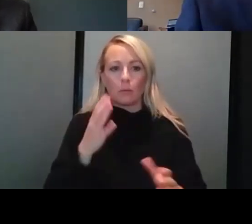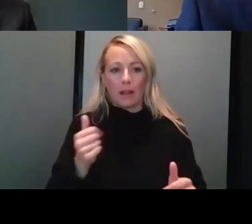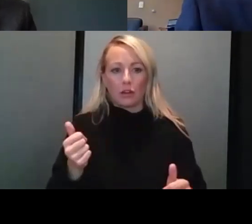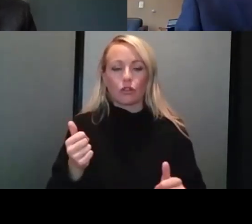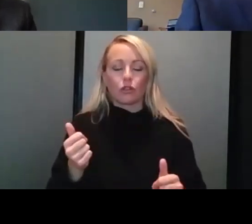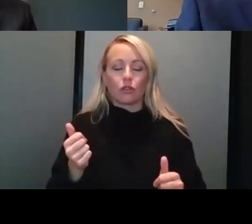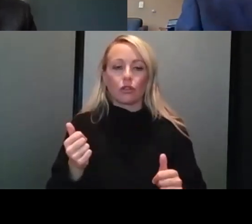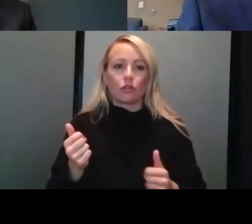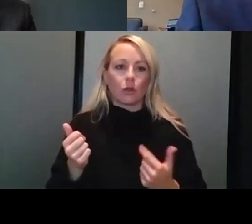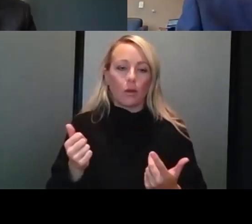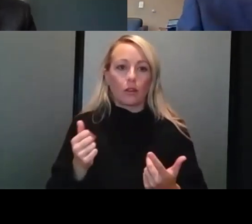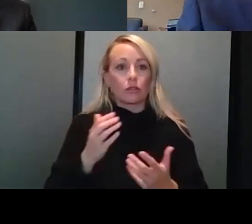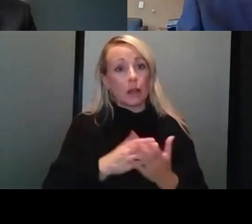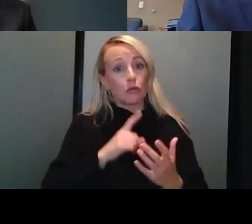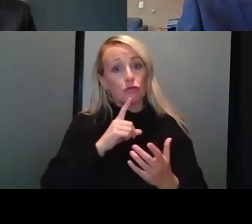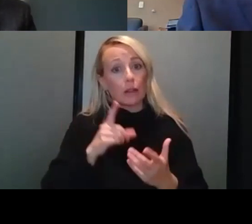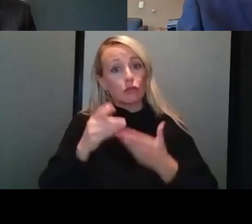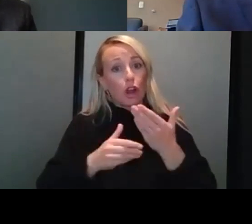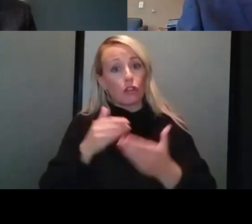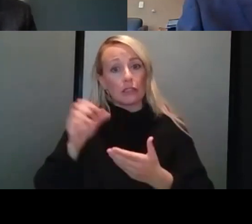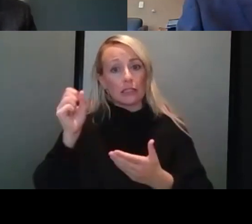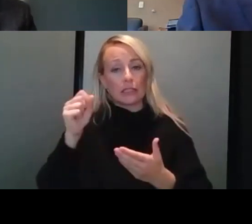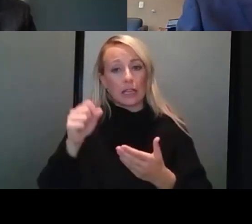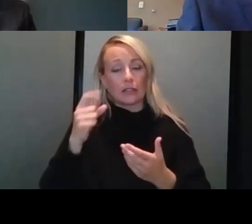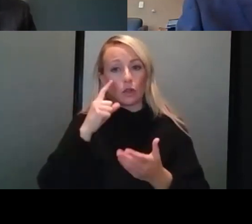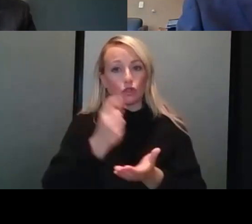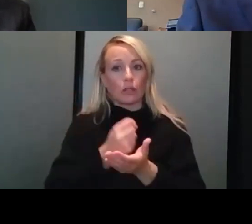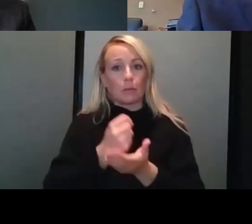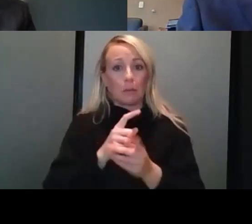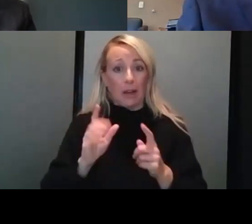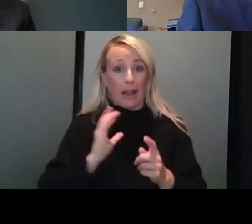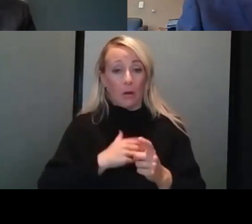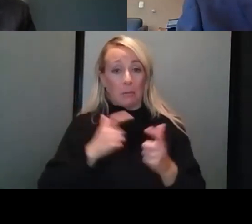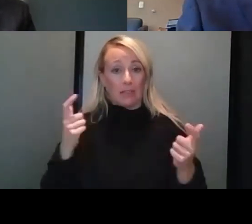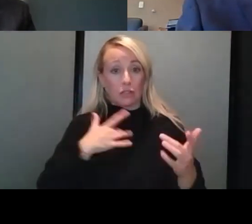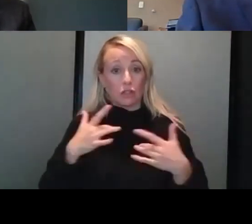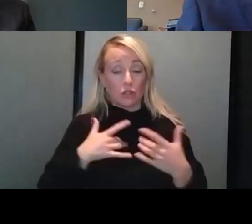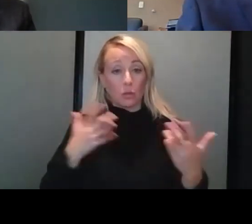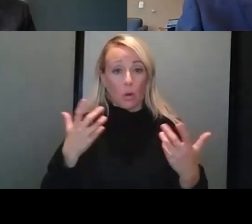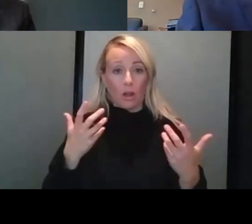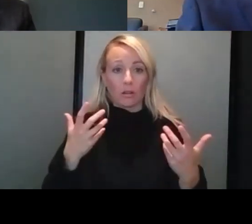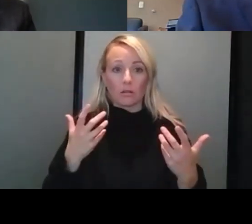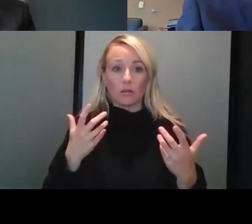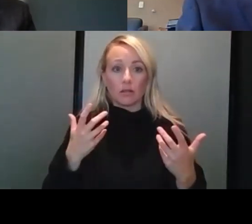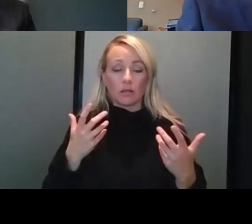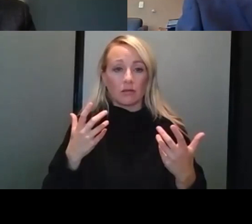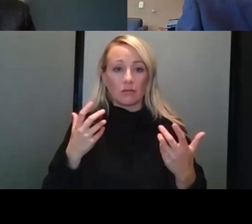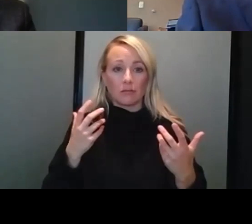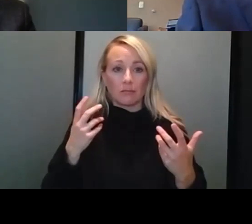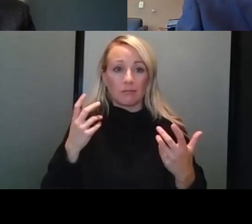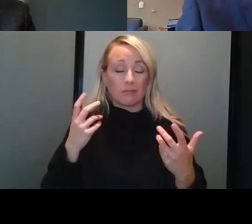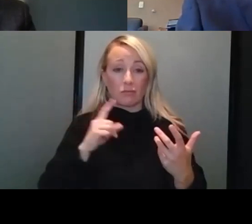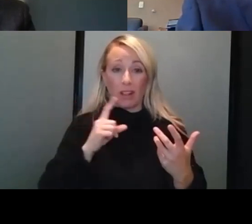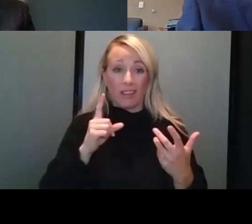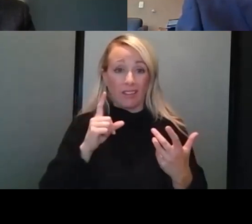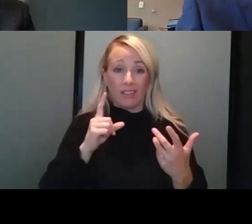So there's some real progress in terms of treatment. Our biggest concern right now is capacity, but we've seen pretty much all ages at this